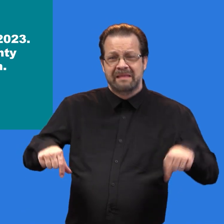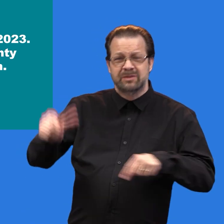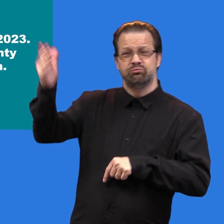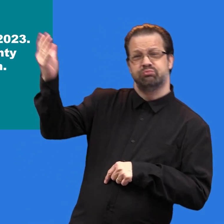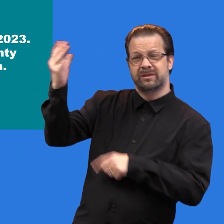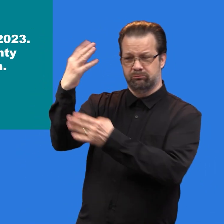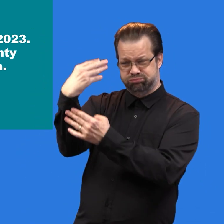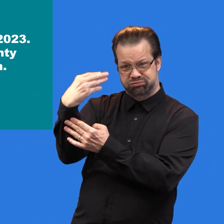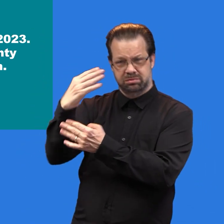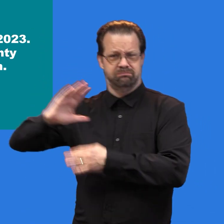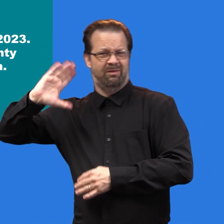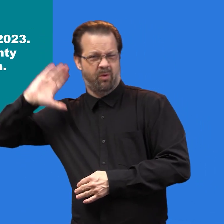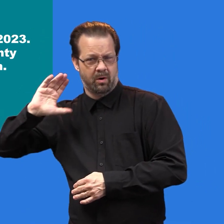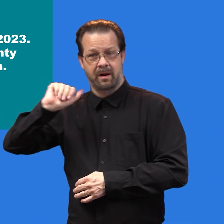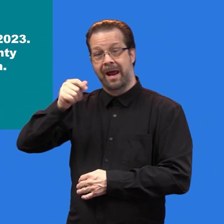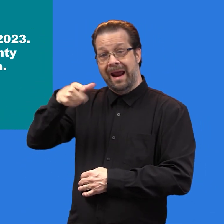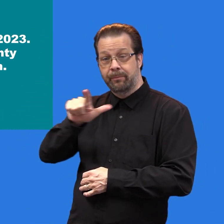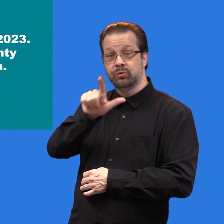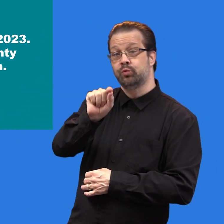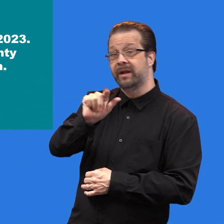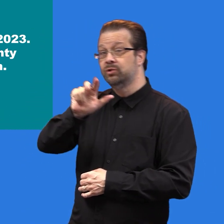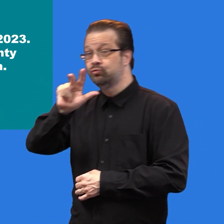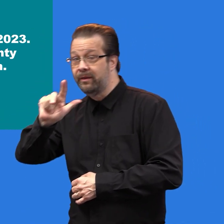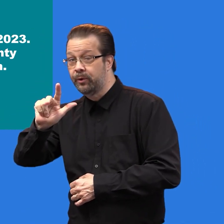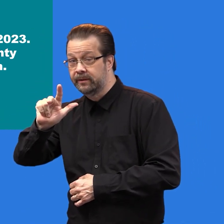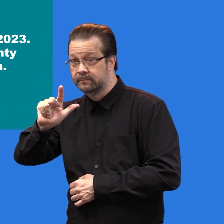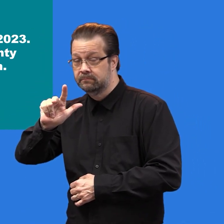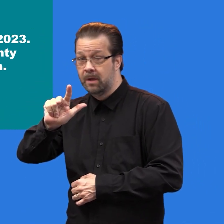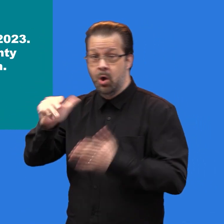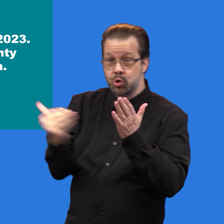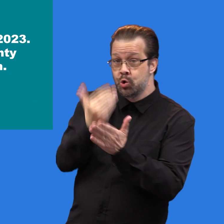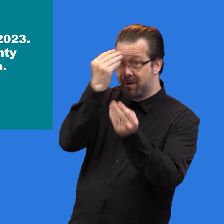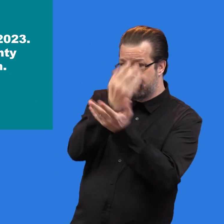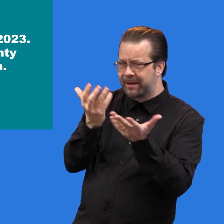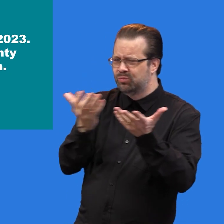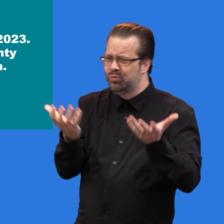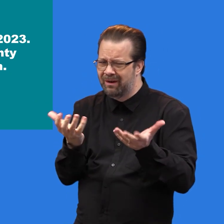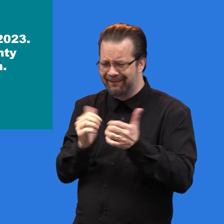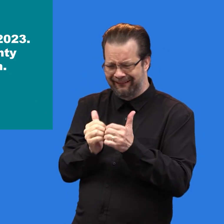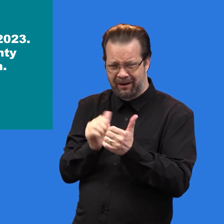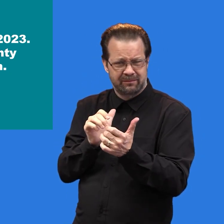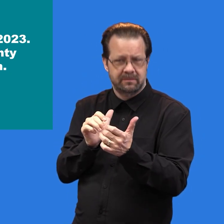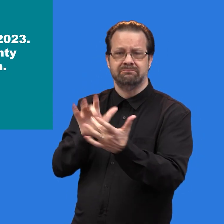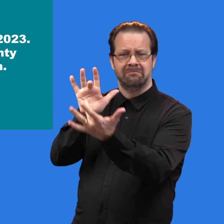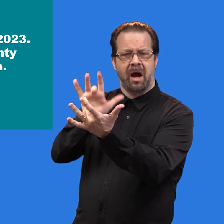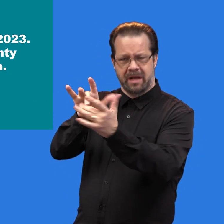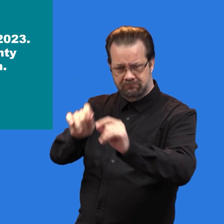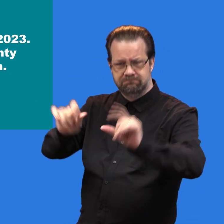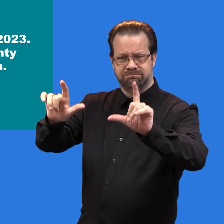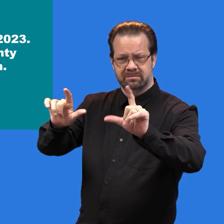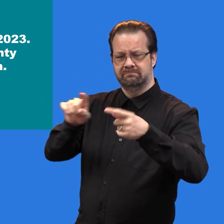This presentation includes information from April 2023. For updated information,